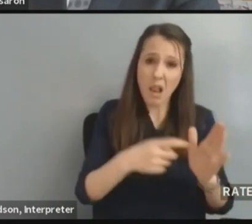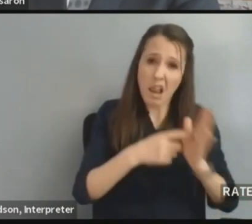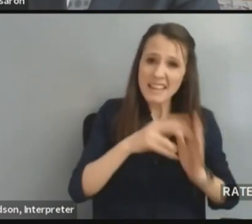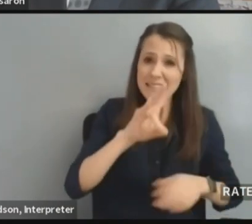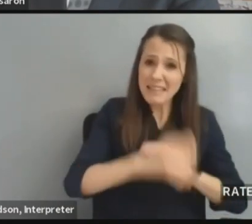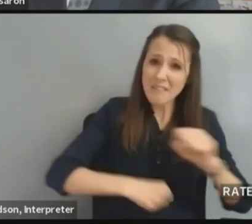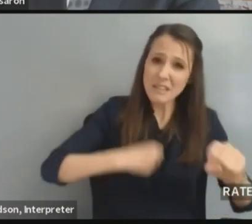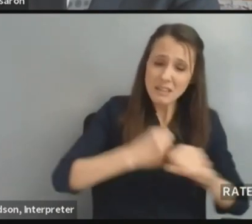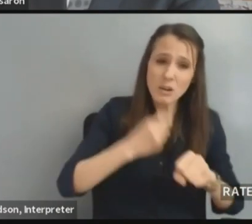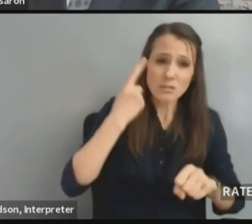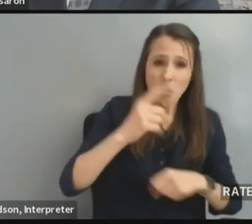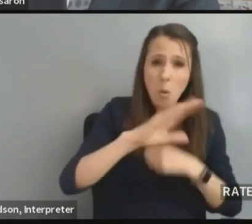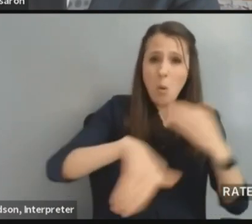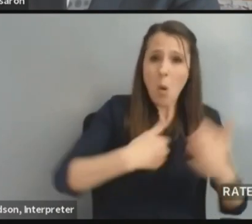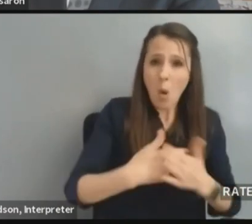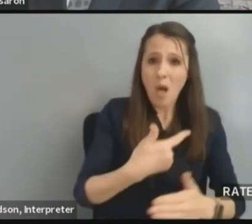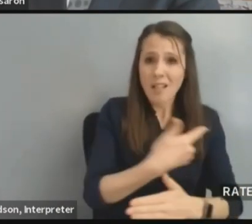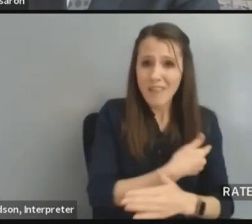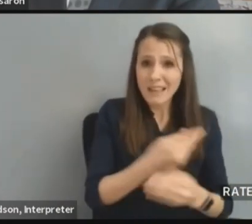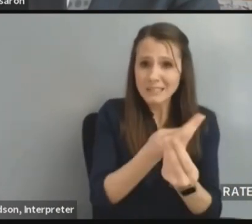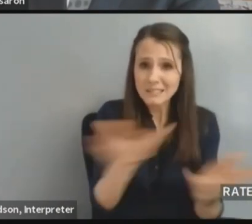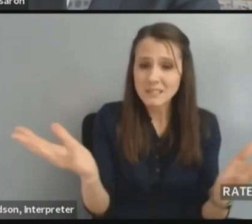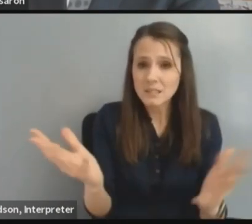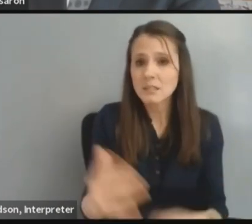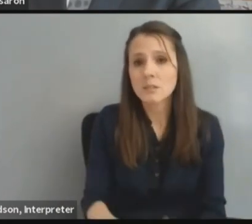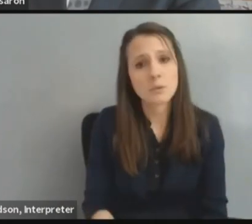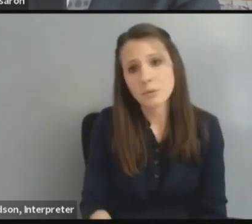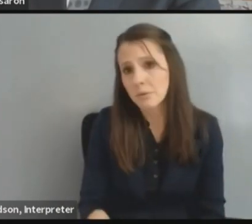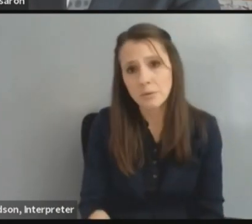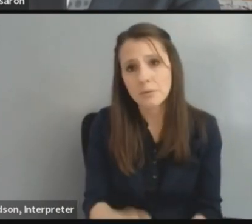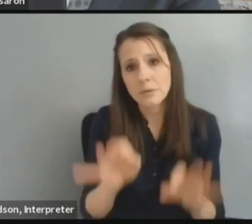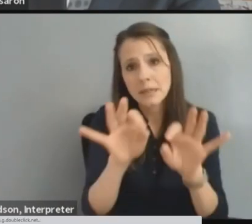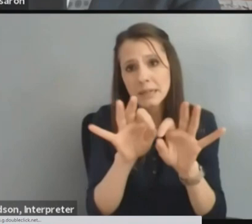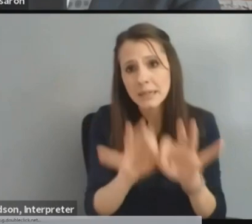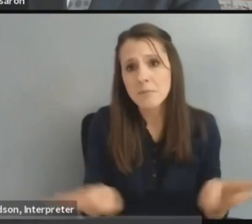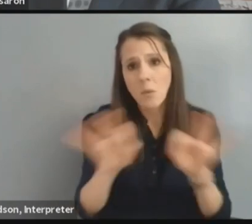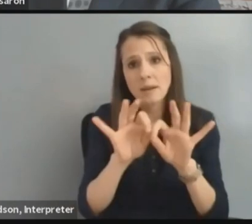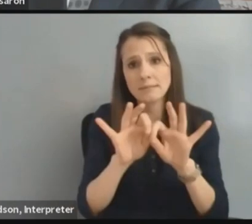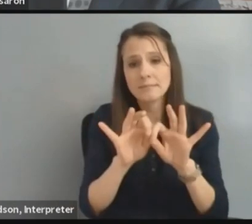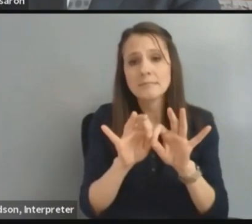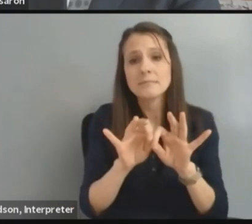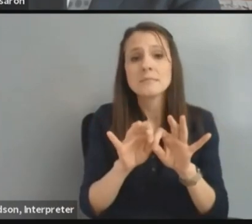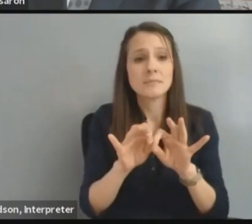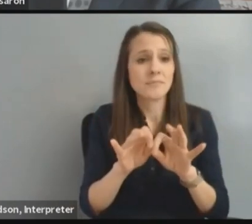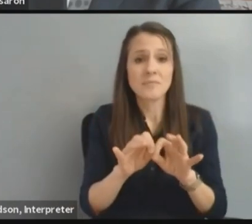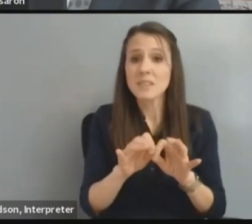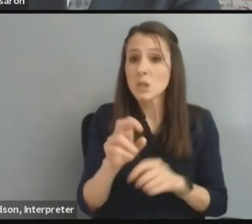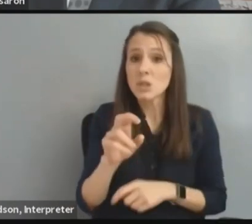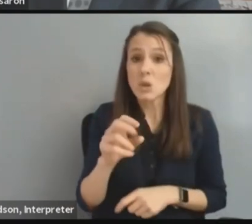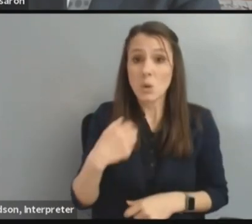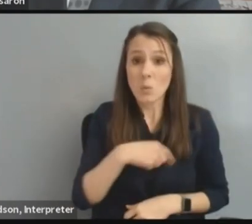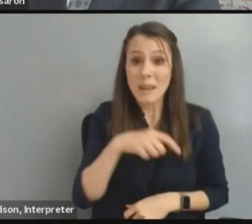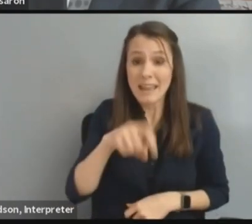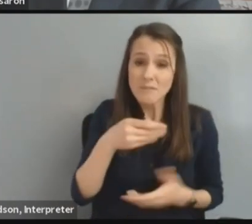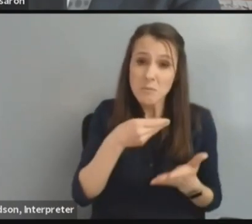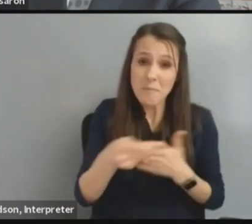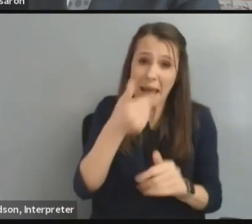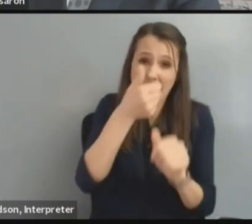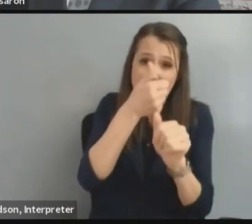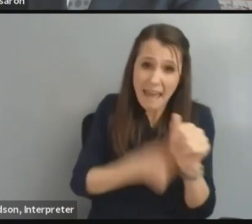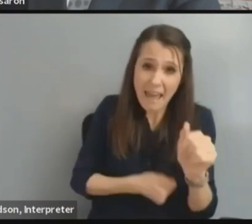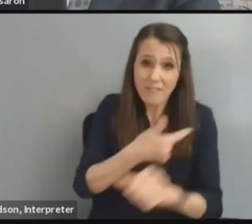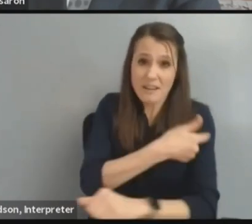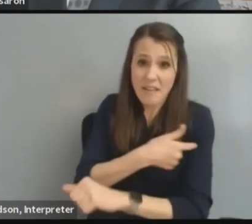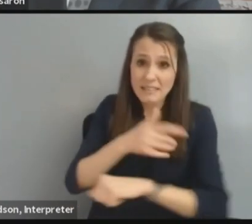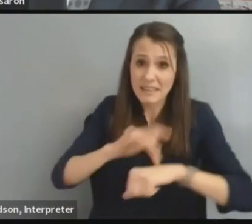crucial that the United States buy every vaccine that has been allotted to us. We haven't made that purchase